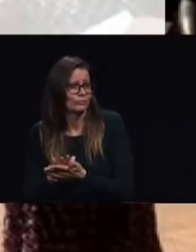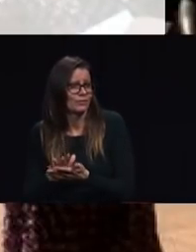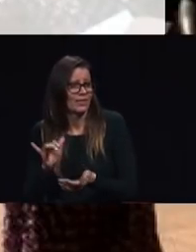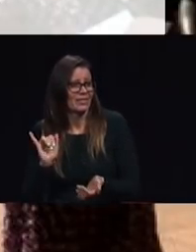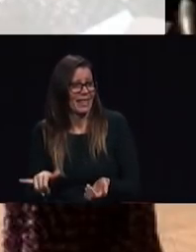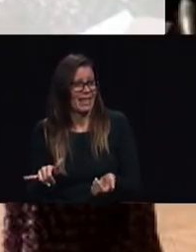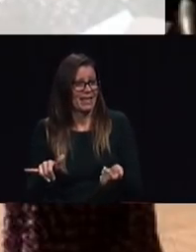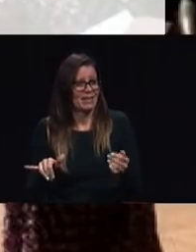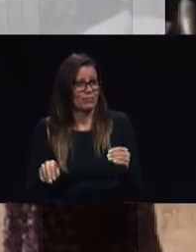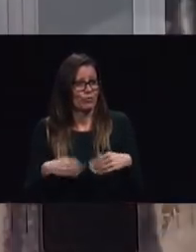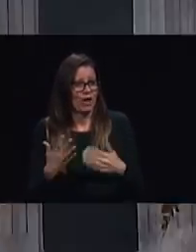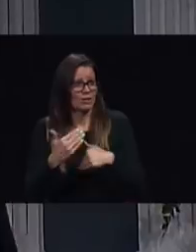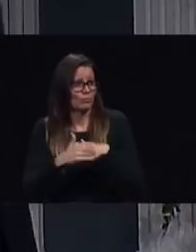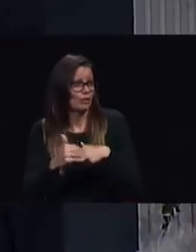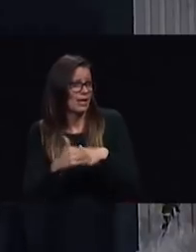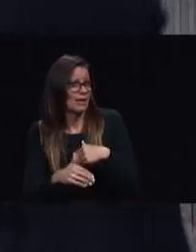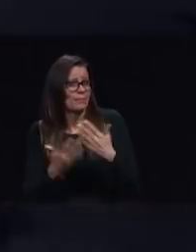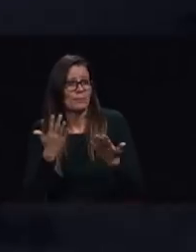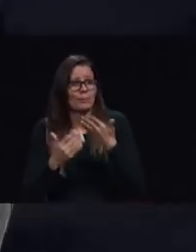sermons